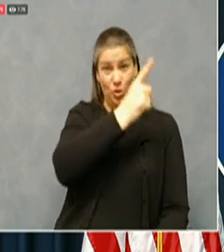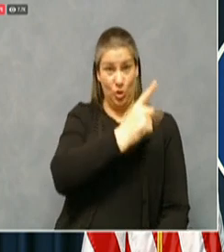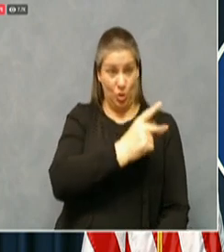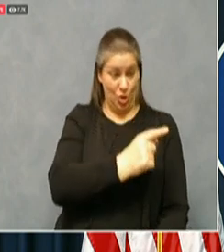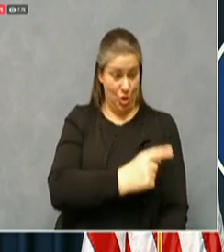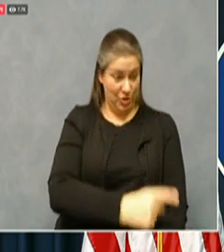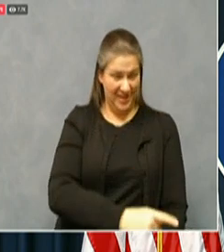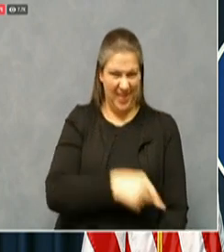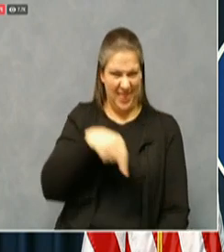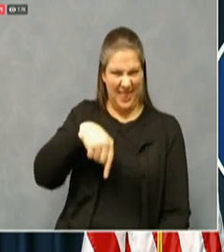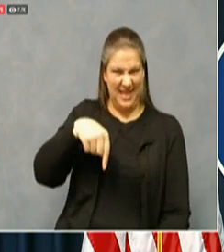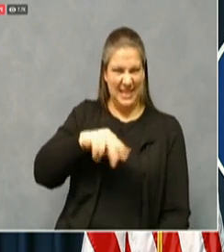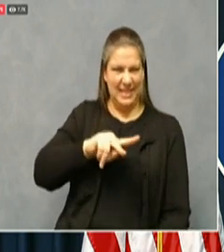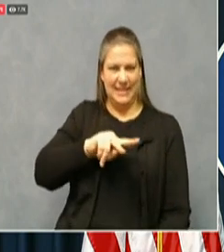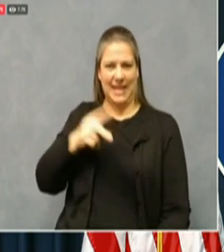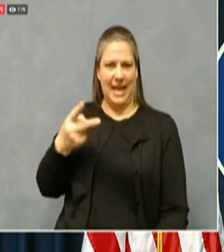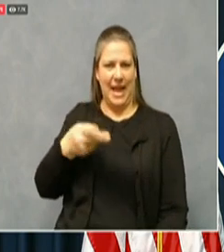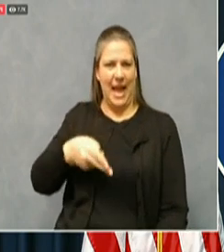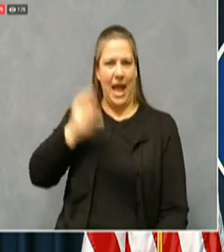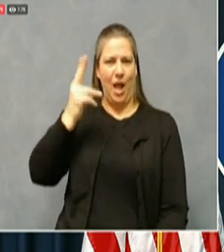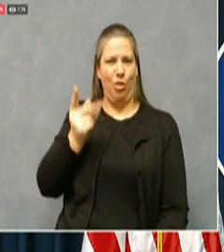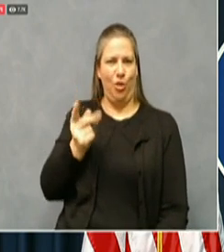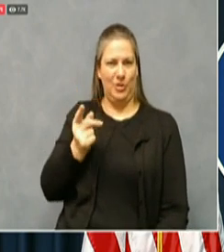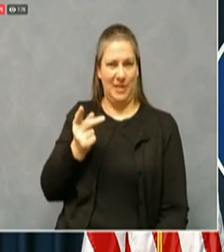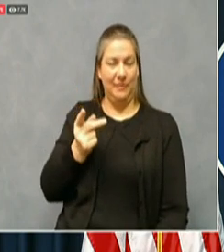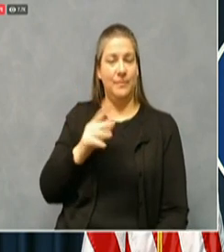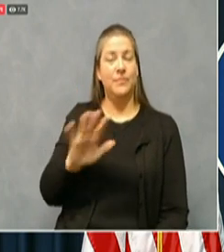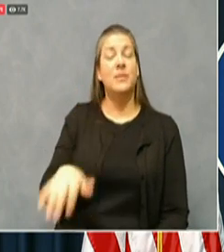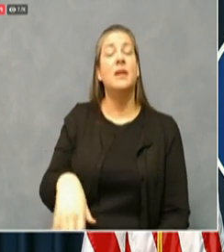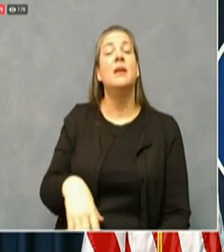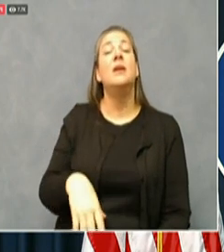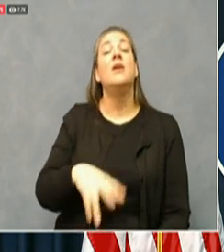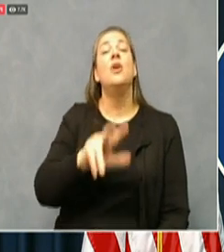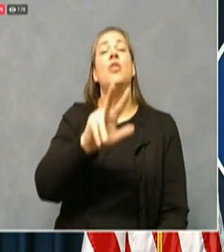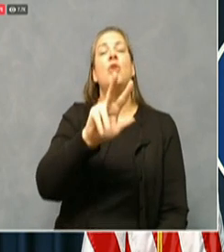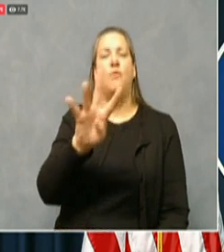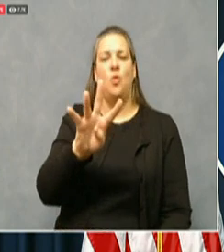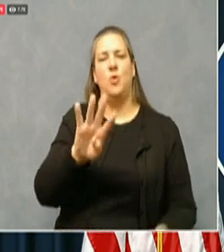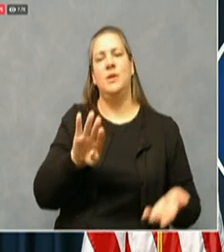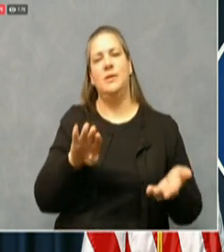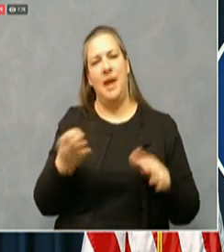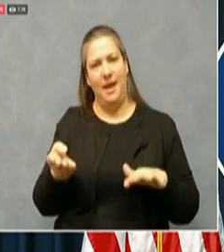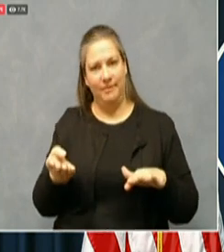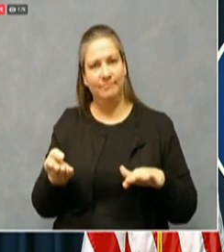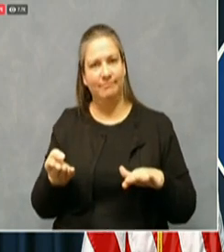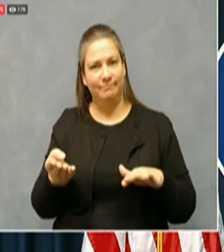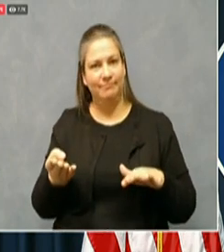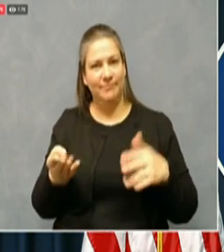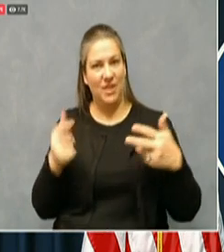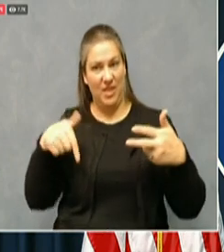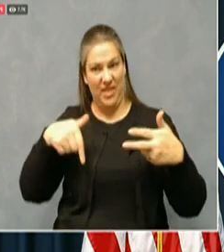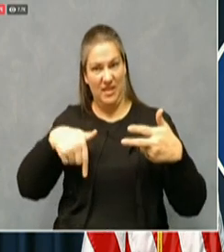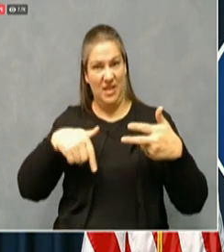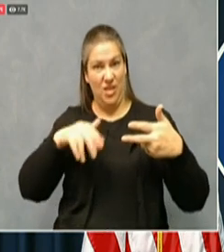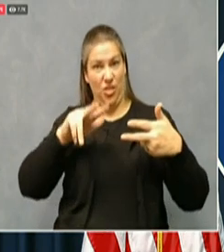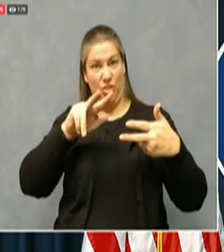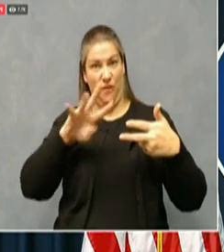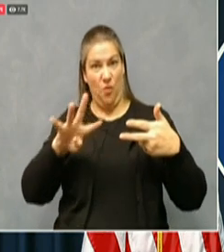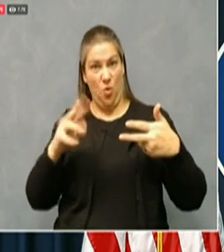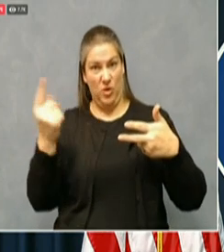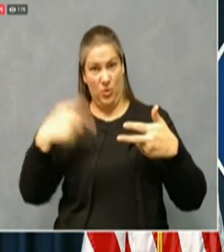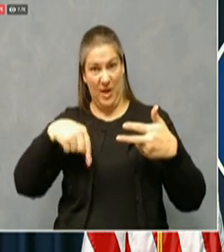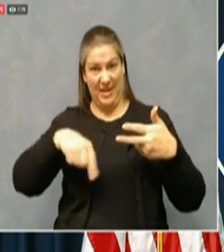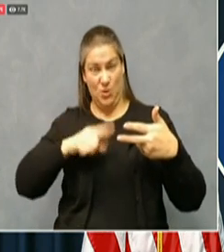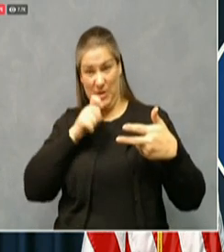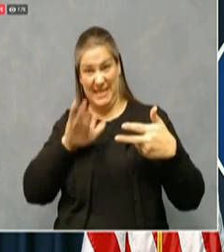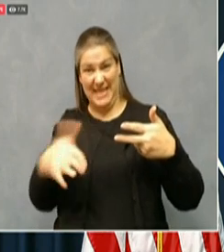Today we've also got 34 deaths. That's our third highest day. Yesterday was our highest and the day